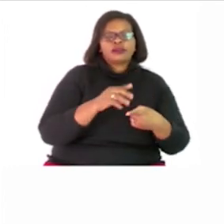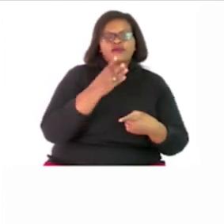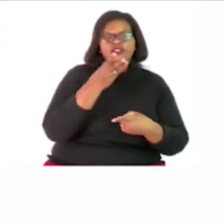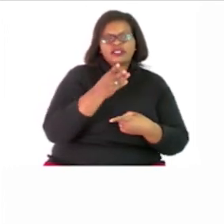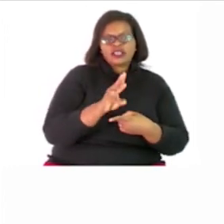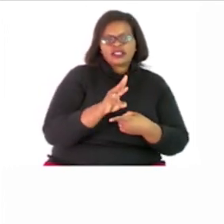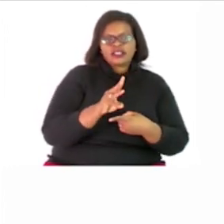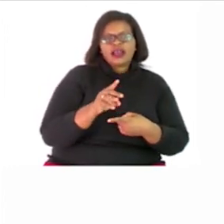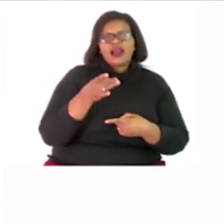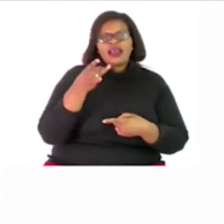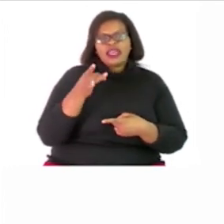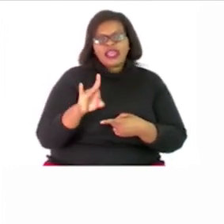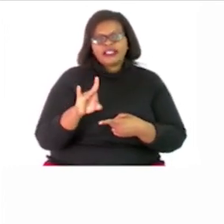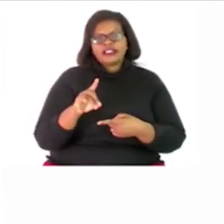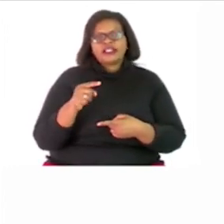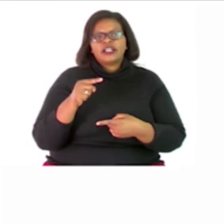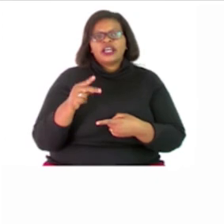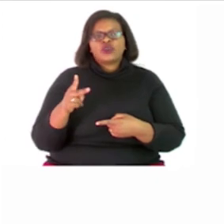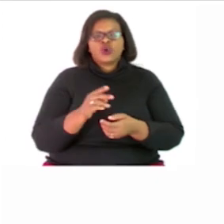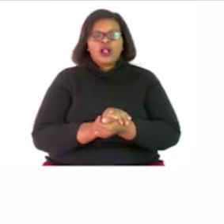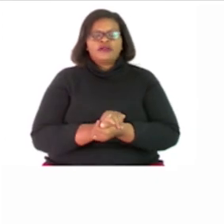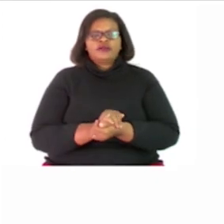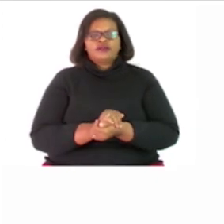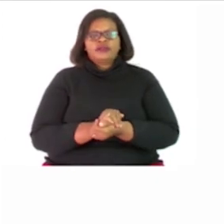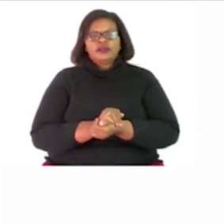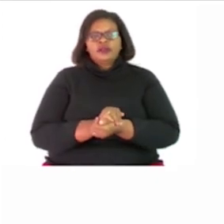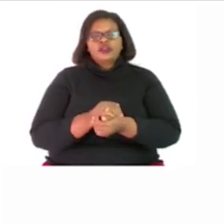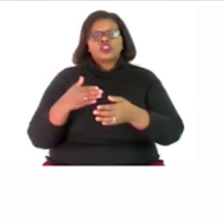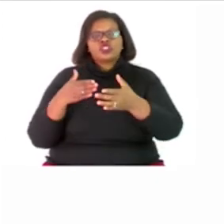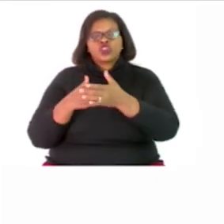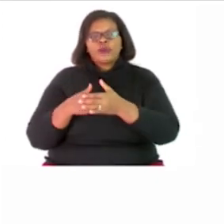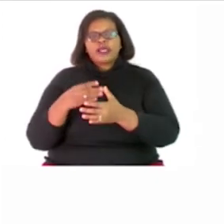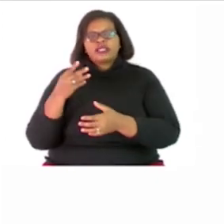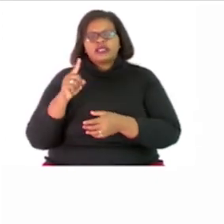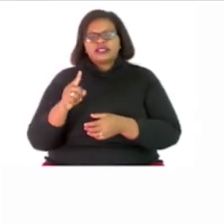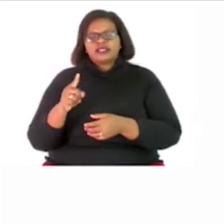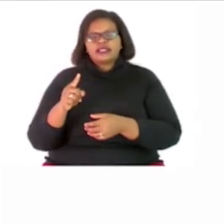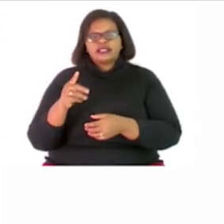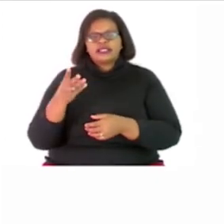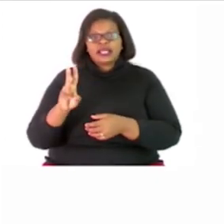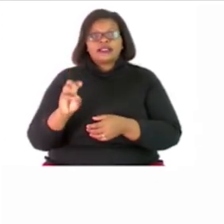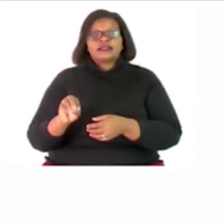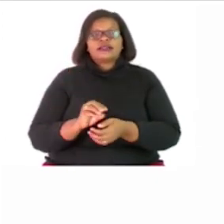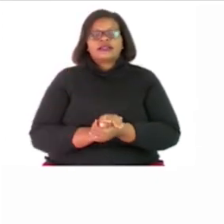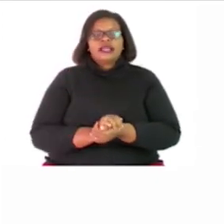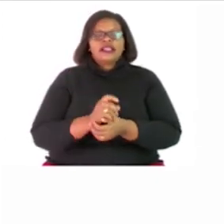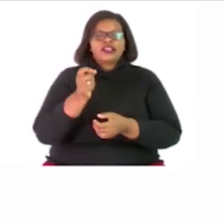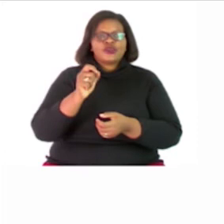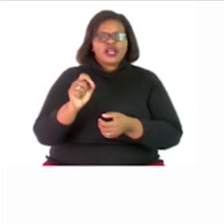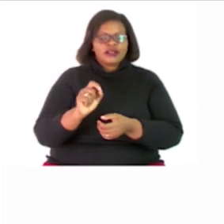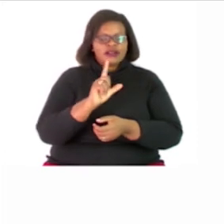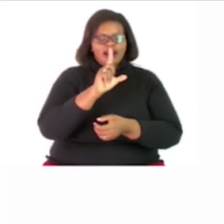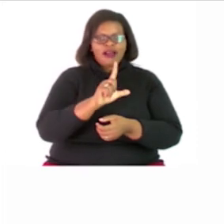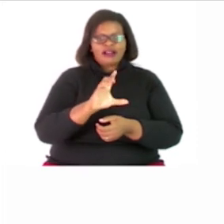multiples of eight and the multiples of twelve up to sixty and then you have to write down the